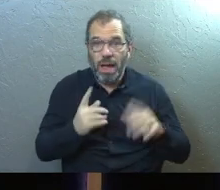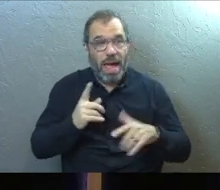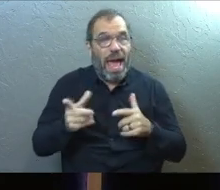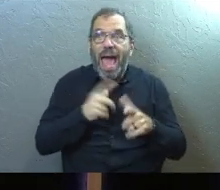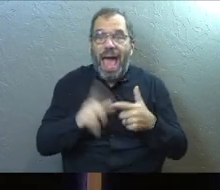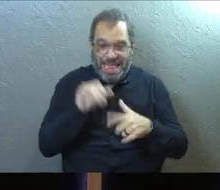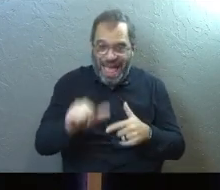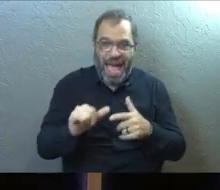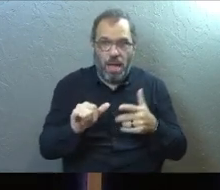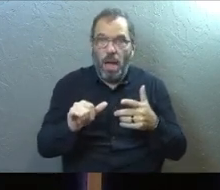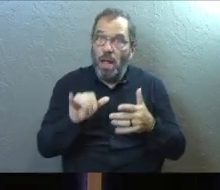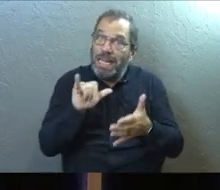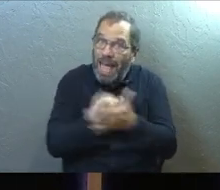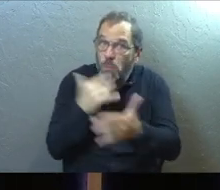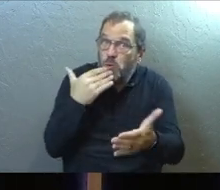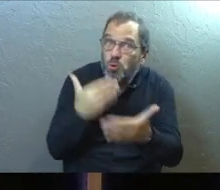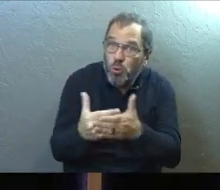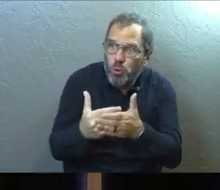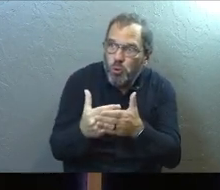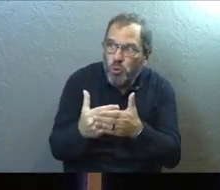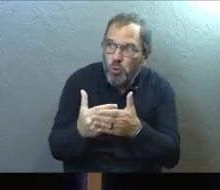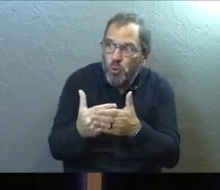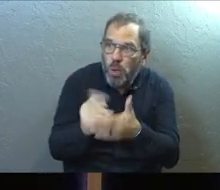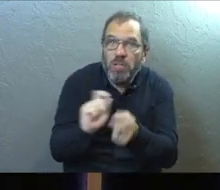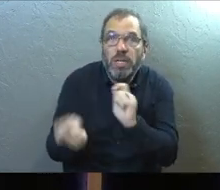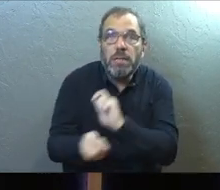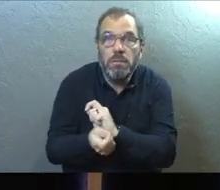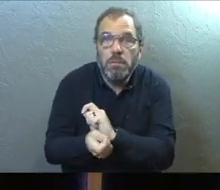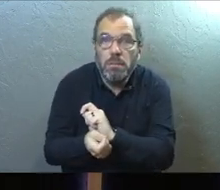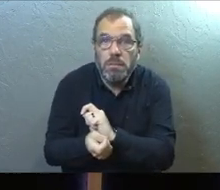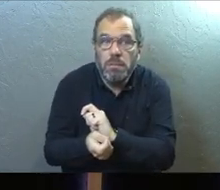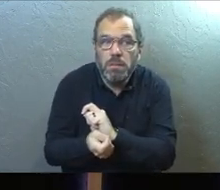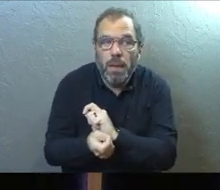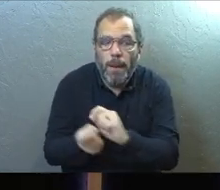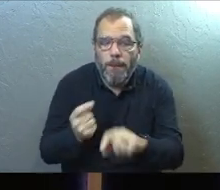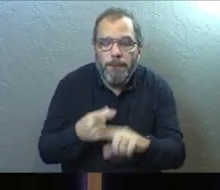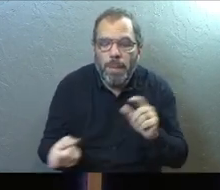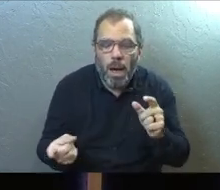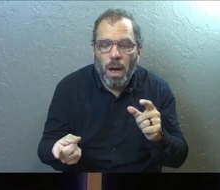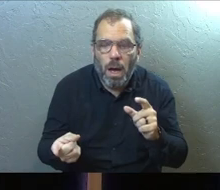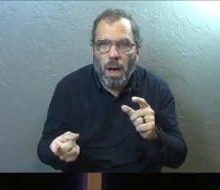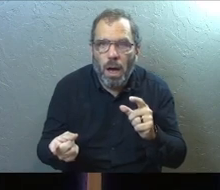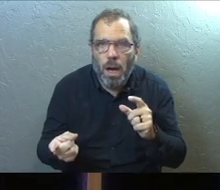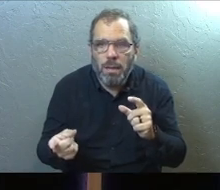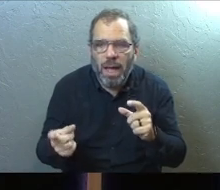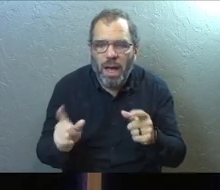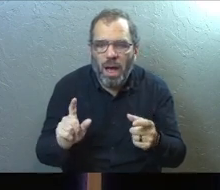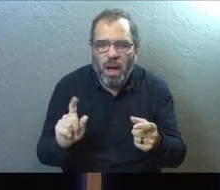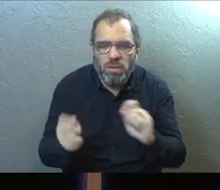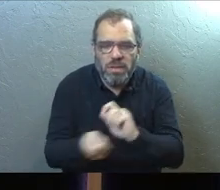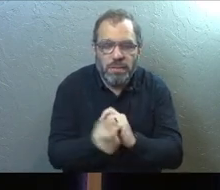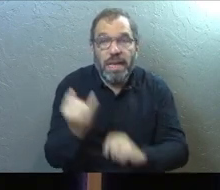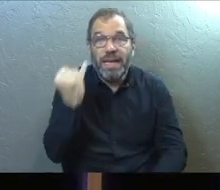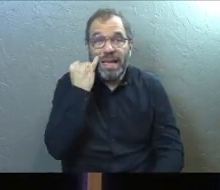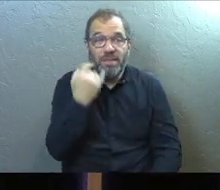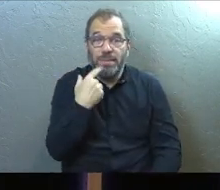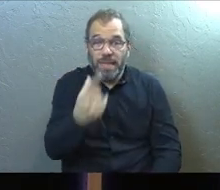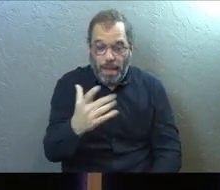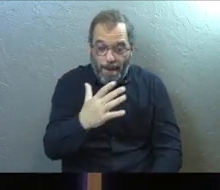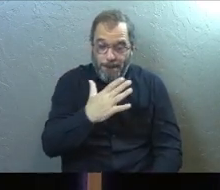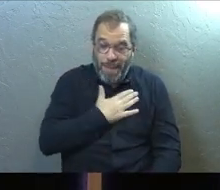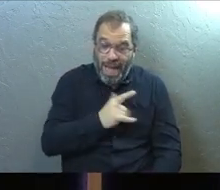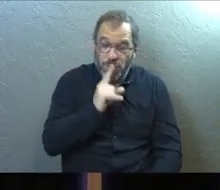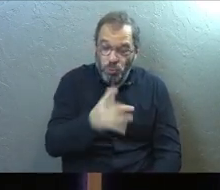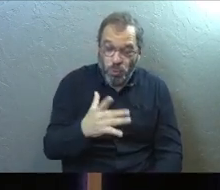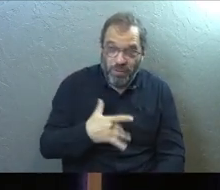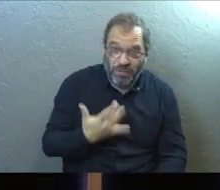And we took that, which was a good correction. But sometimes we brought it over into this place where it's like, as long as I'm telling you what my